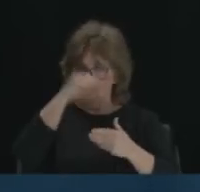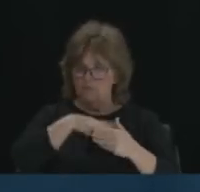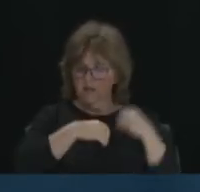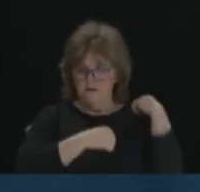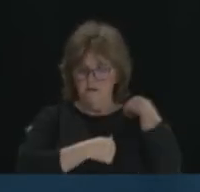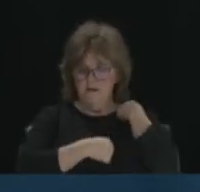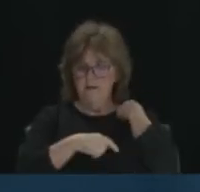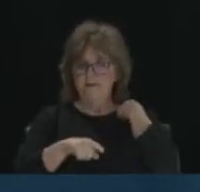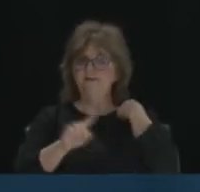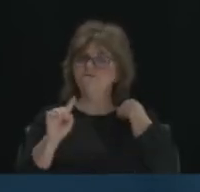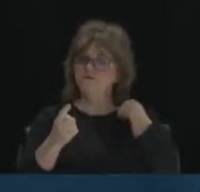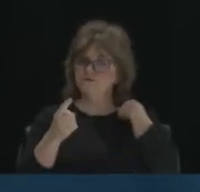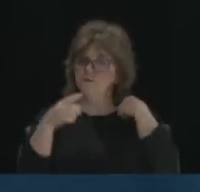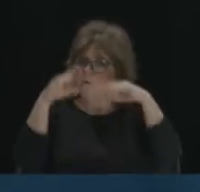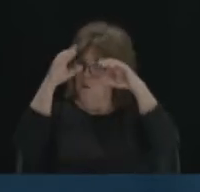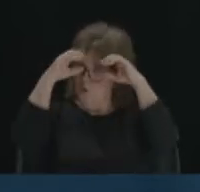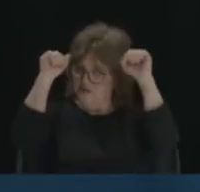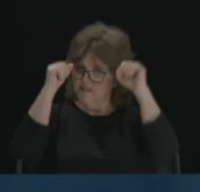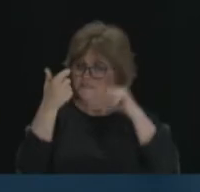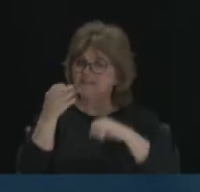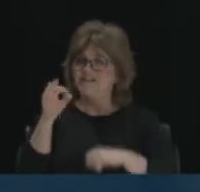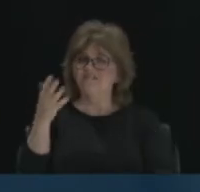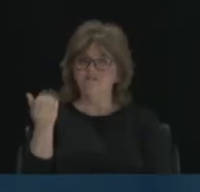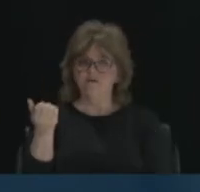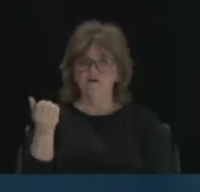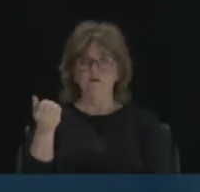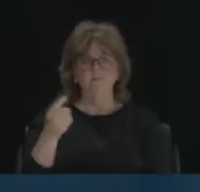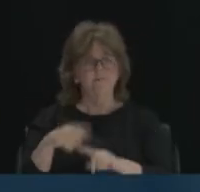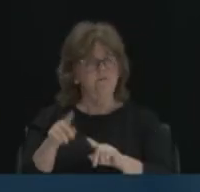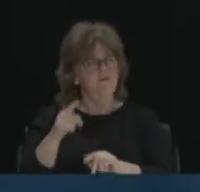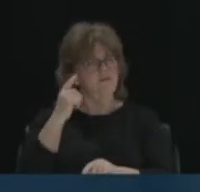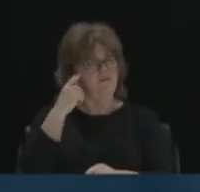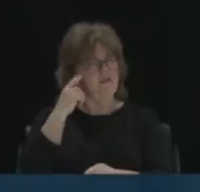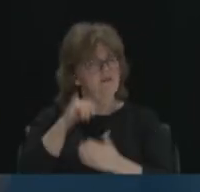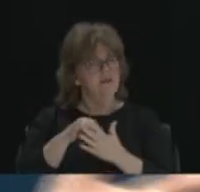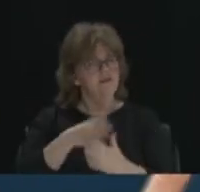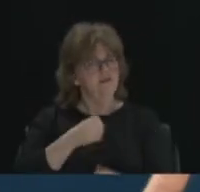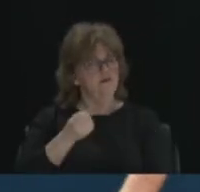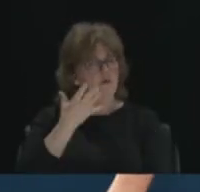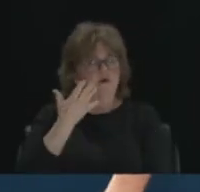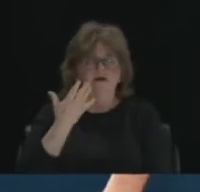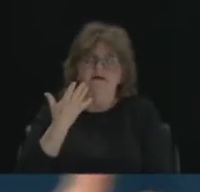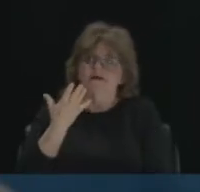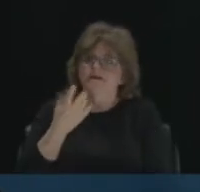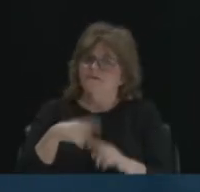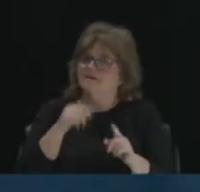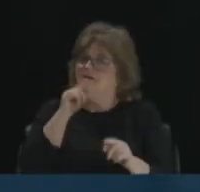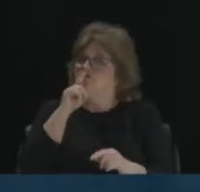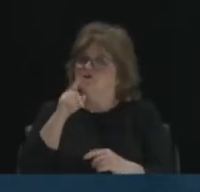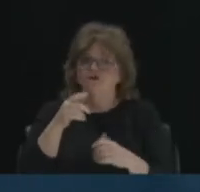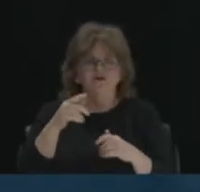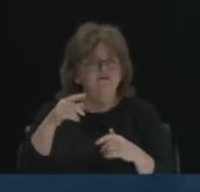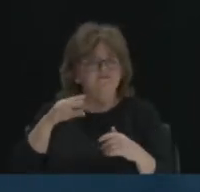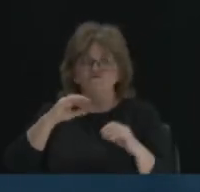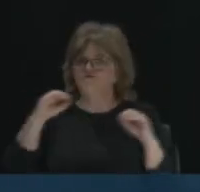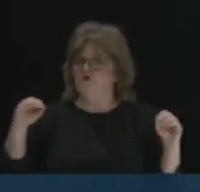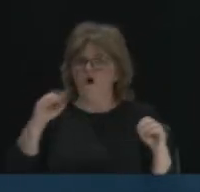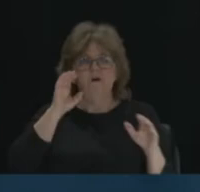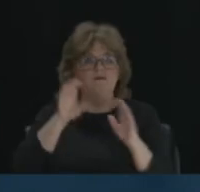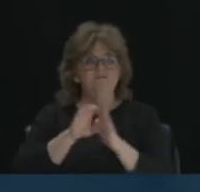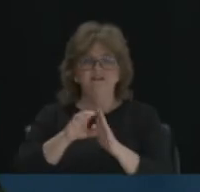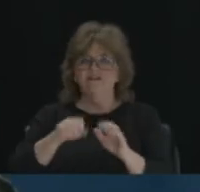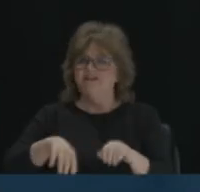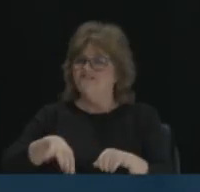was our first president. We heard he was Caucasian, but we're not sure of that because we don't have a photo. That's so interesting. But